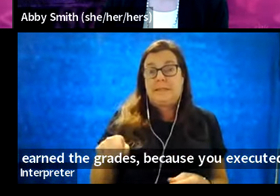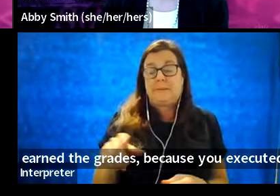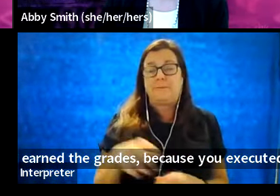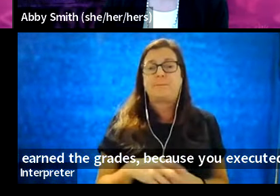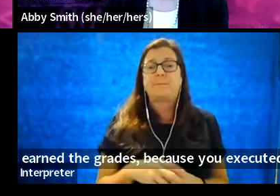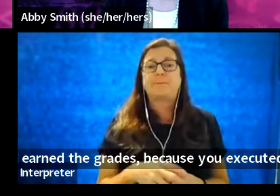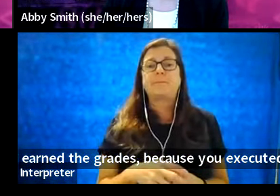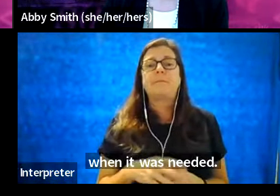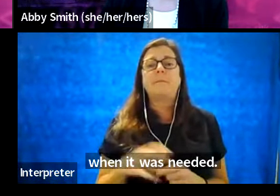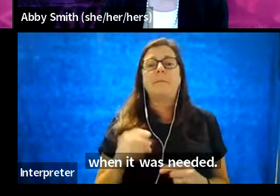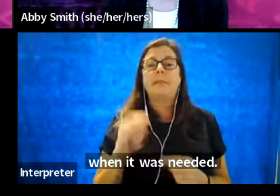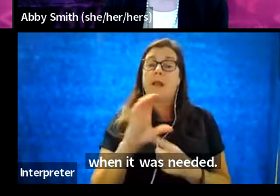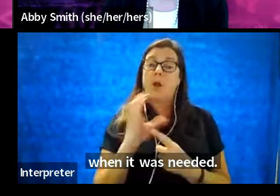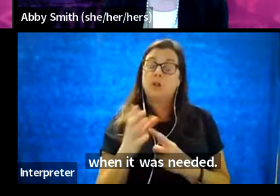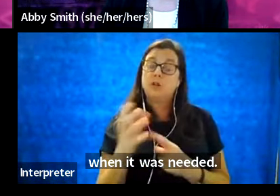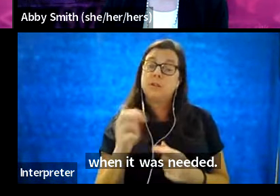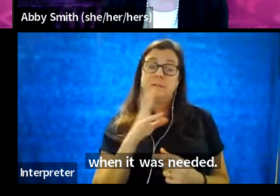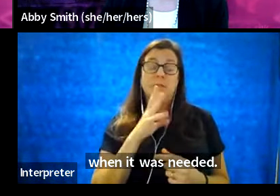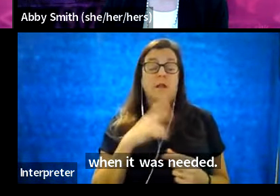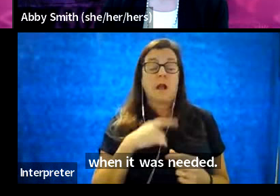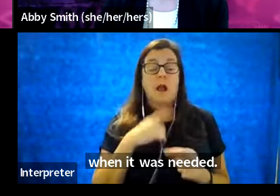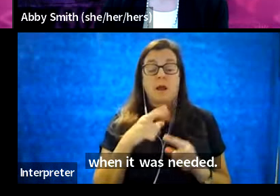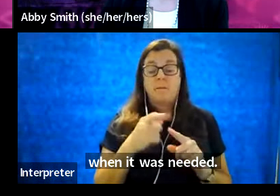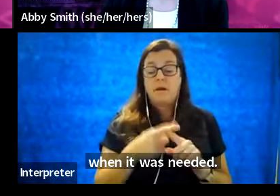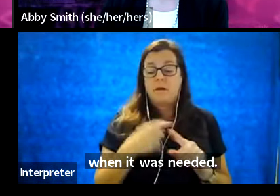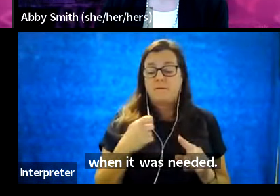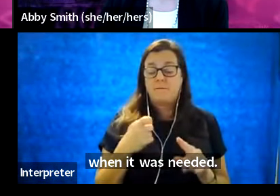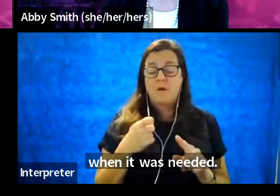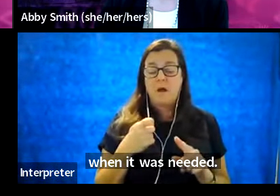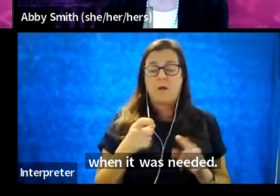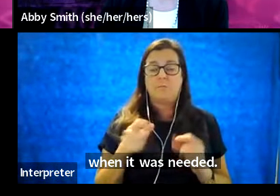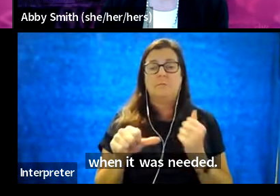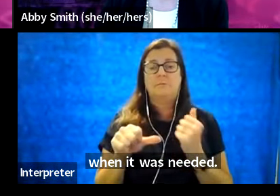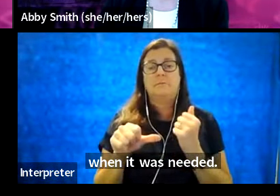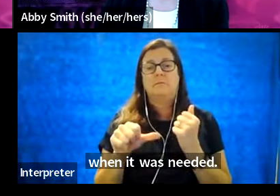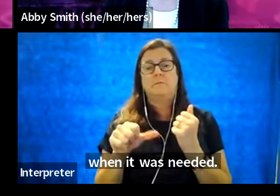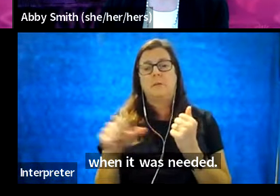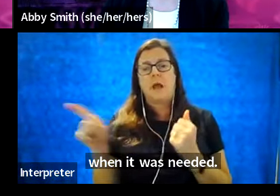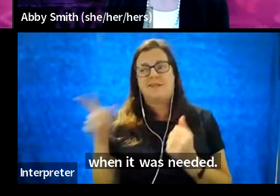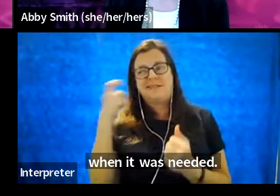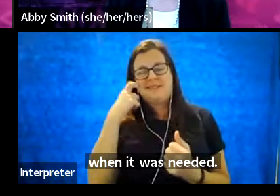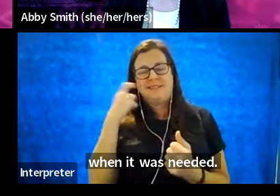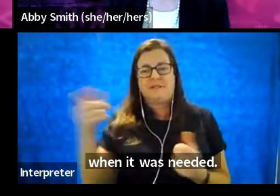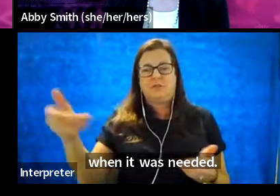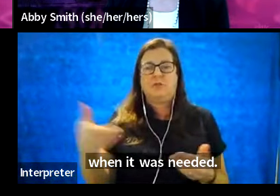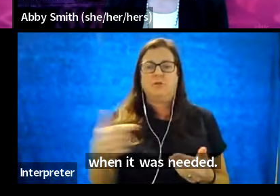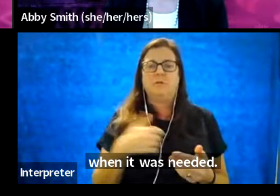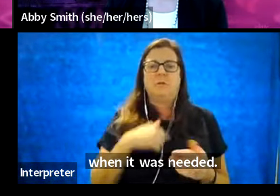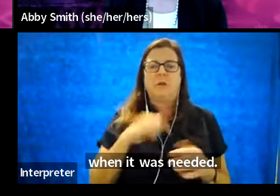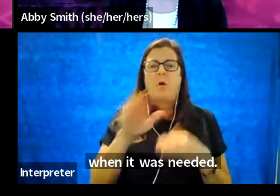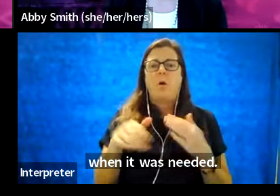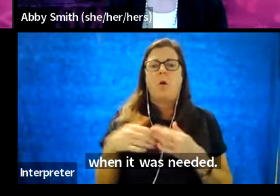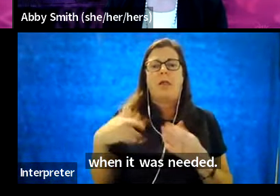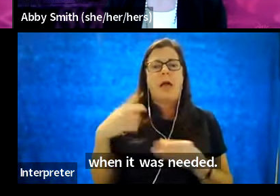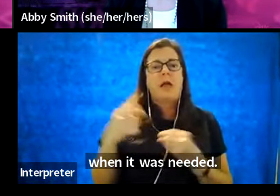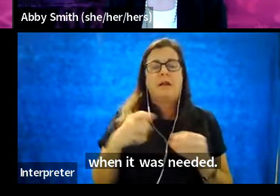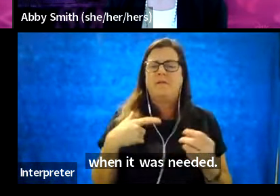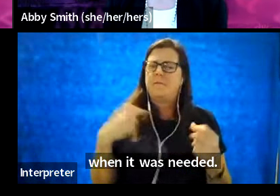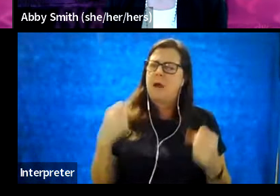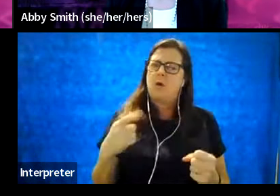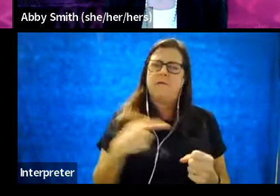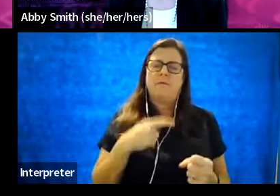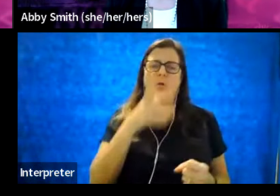And culturally speaking, I come from, as Deputy Mem said, a whole line of powerful women